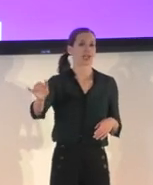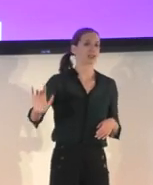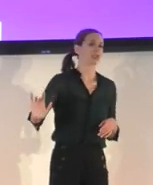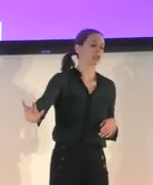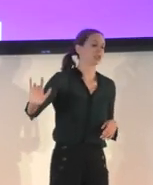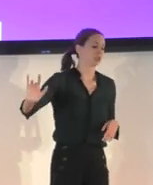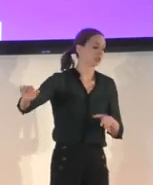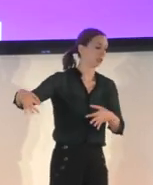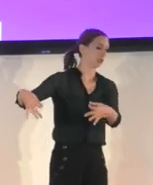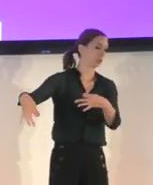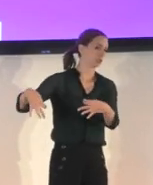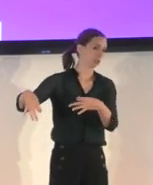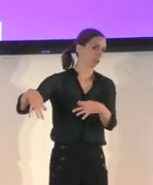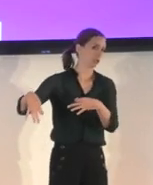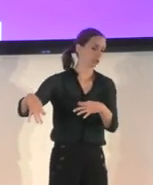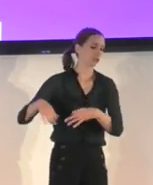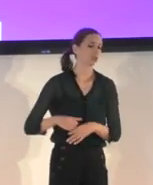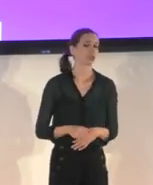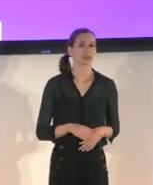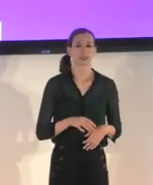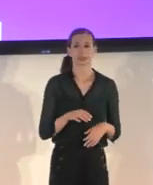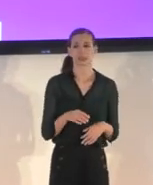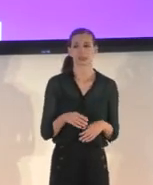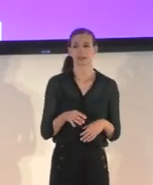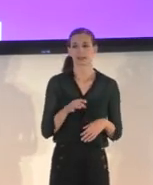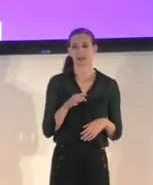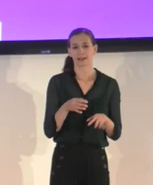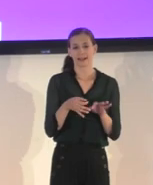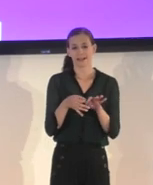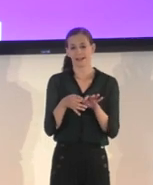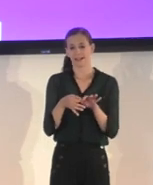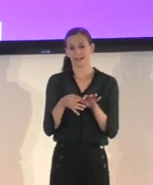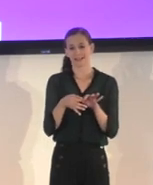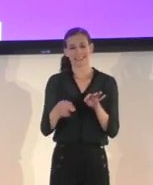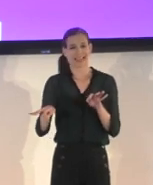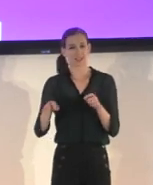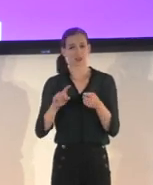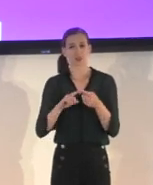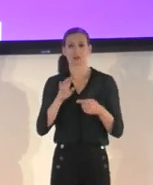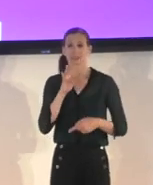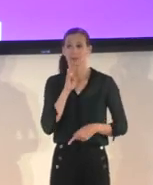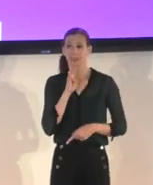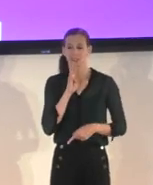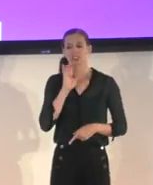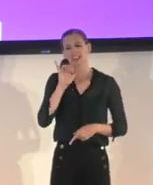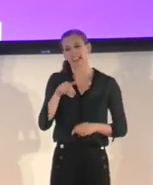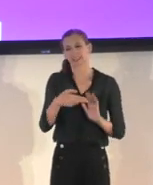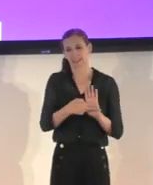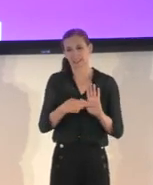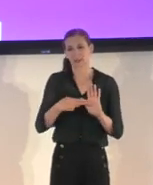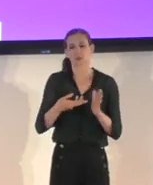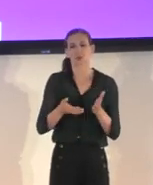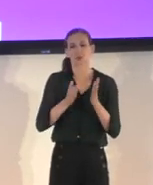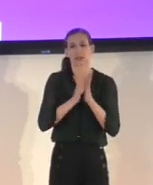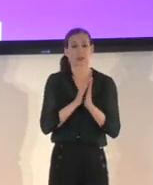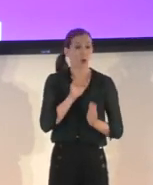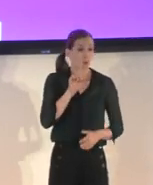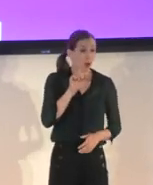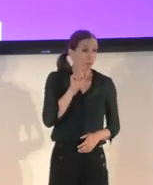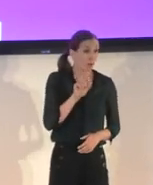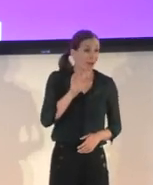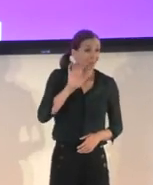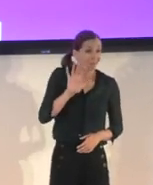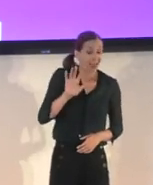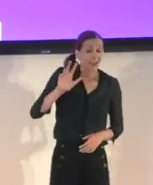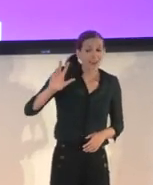the text-to-speech that comes back is considered a request in this. So 1.53 million